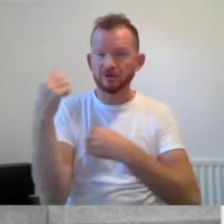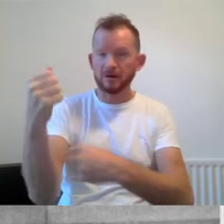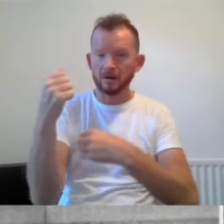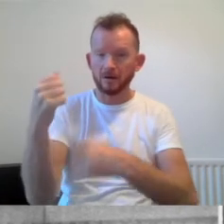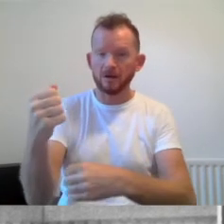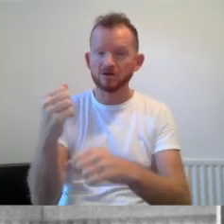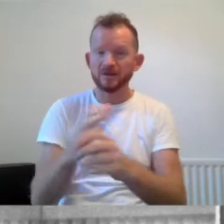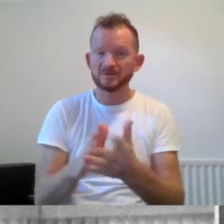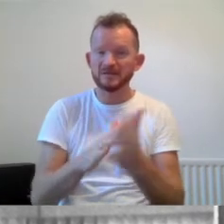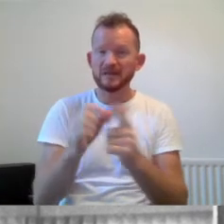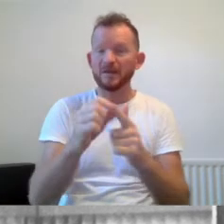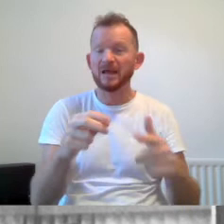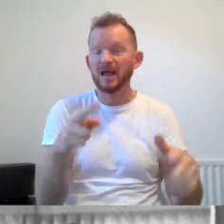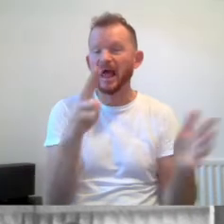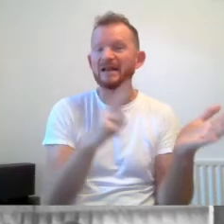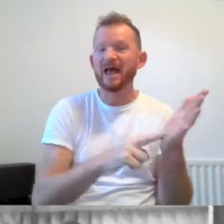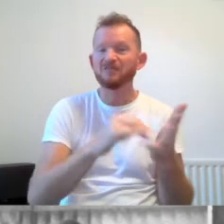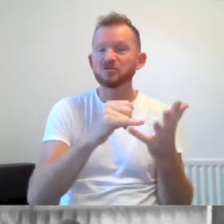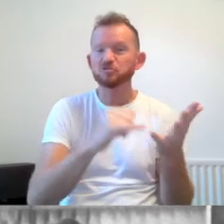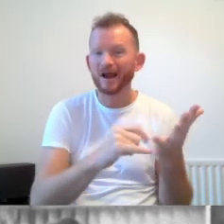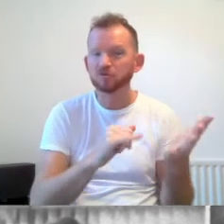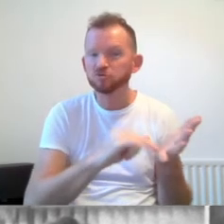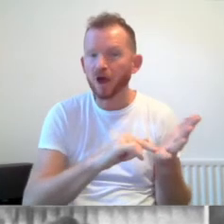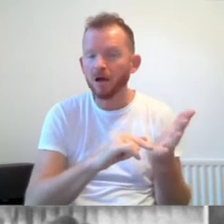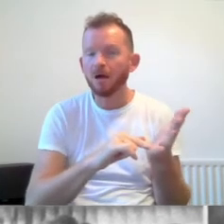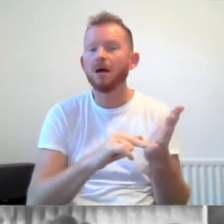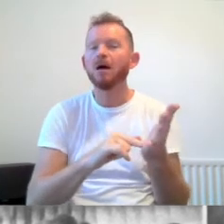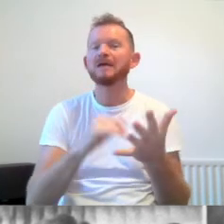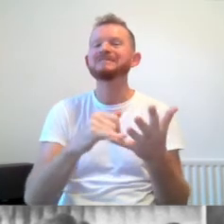Neville Stroudger, Steve Busby and Mark Todd.